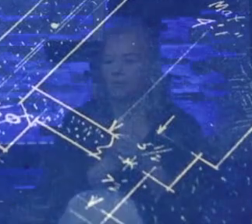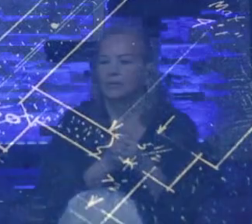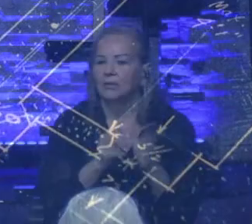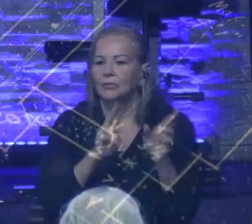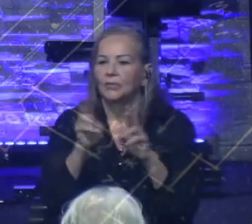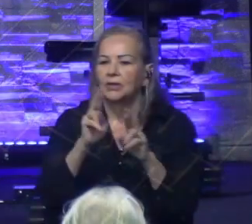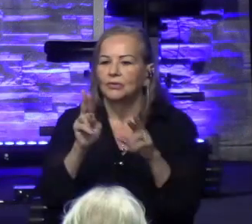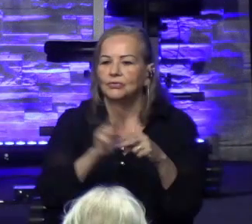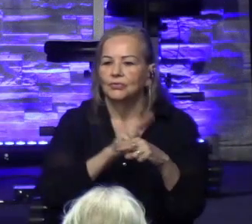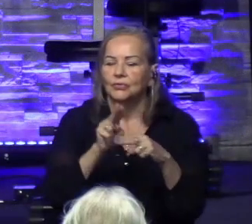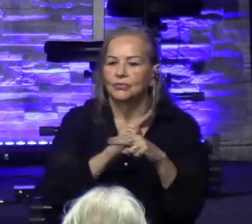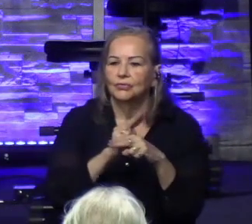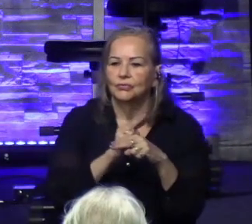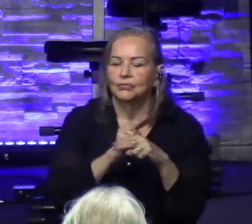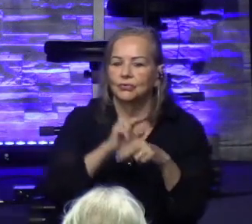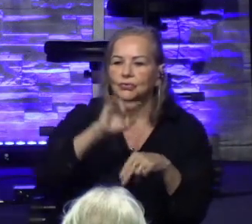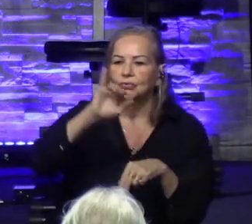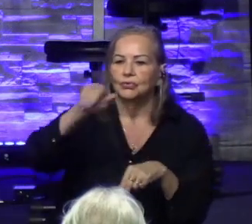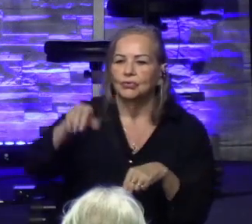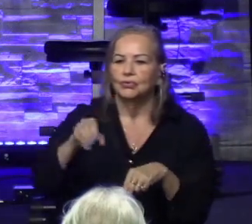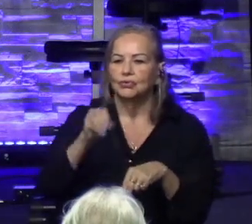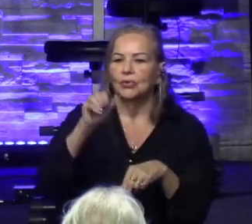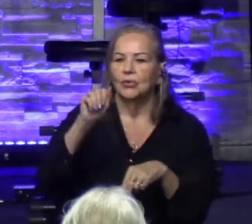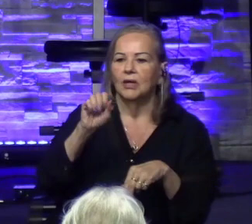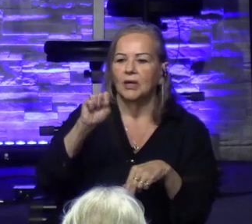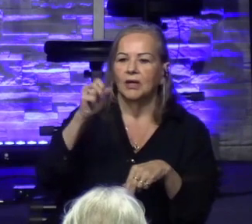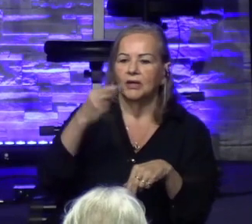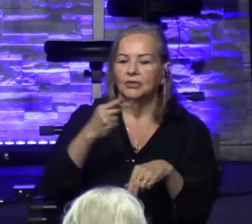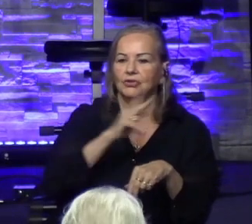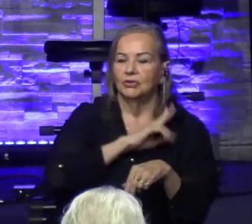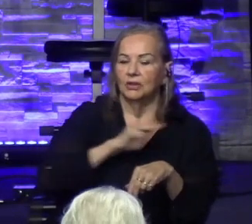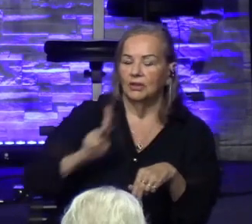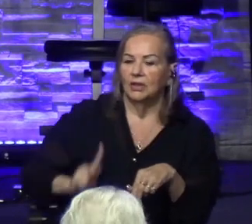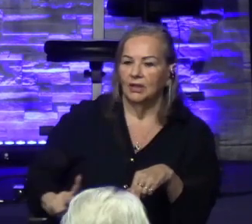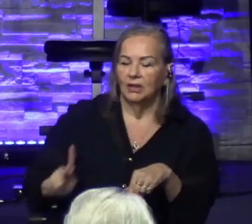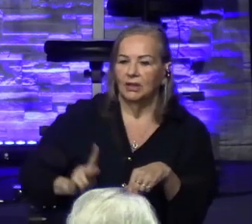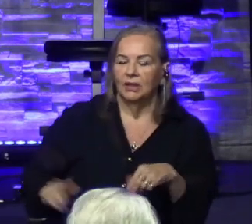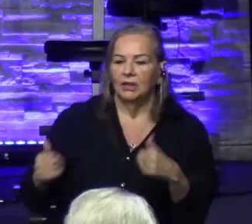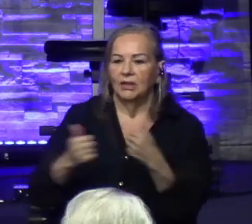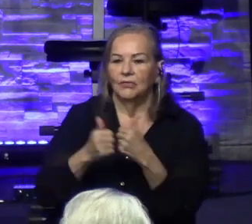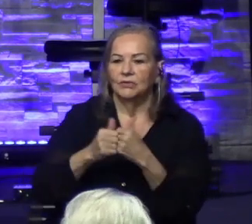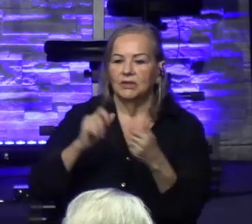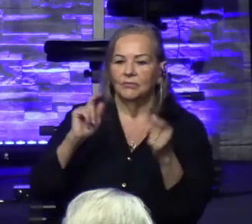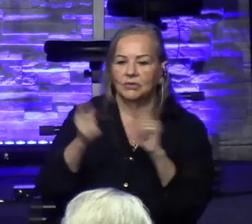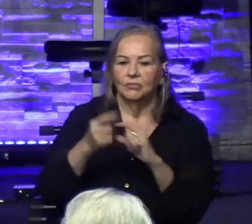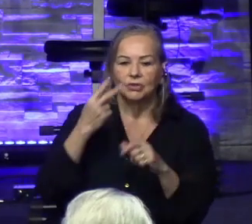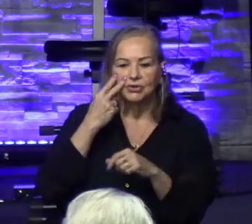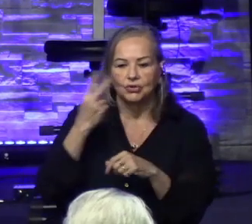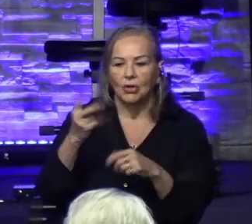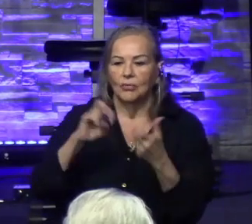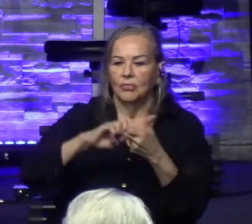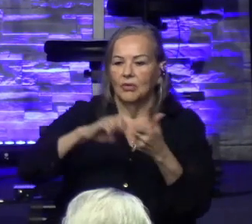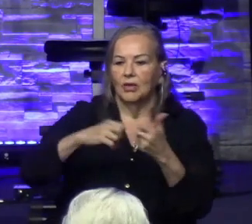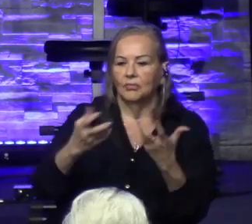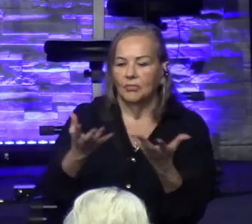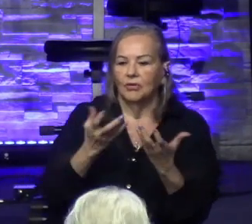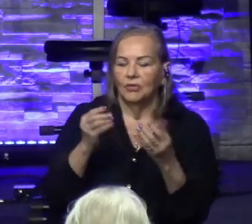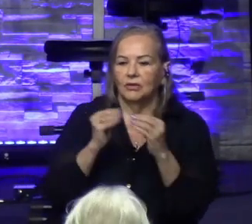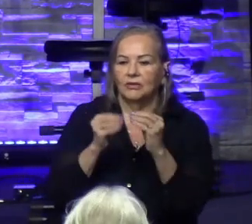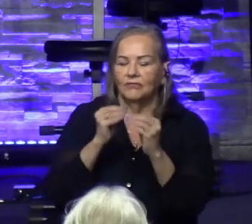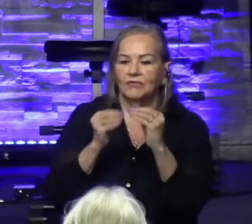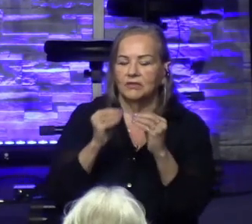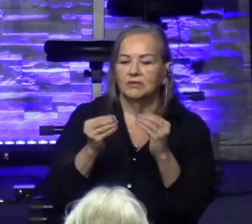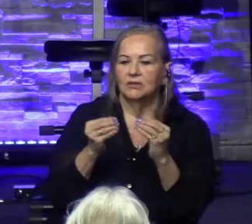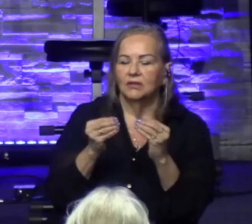Joe Ash was a game changer. He saw a problem. He wanted to correct it. He wanted to fix it. And he made a